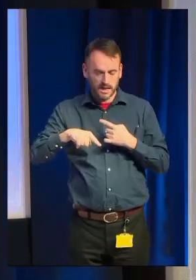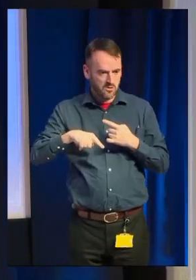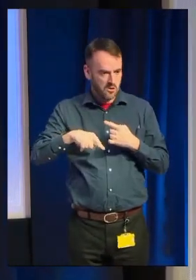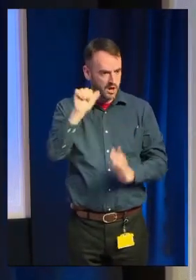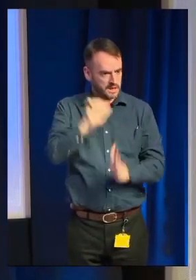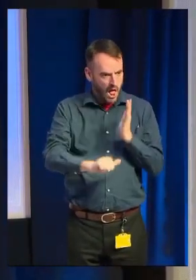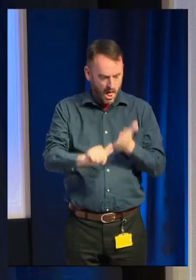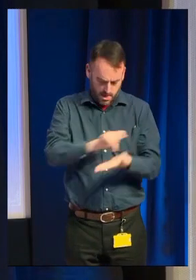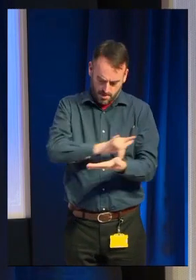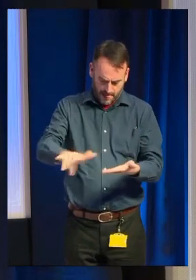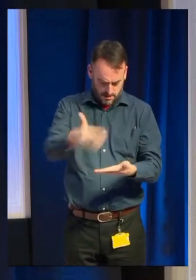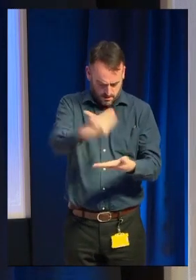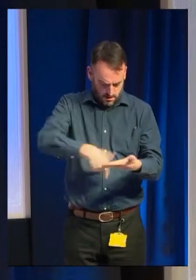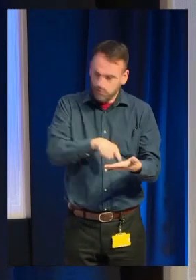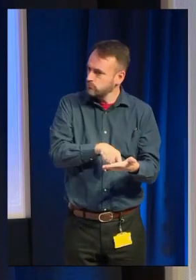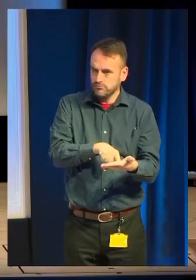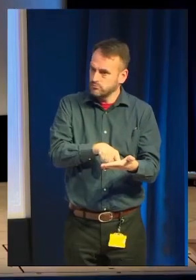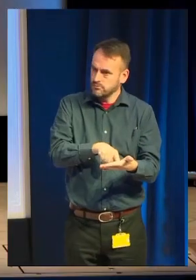So apply that to your marketing as well.